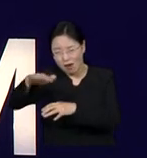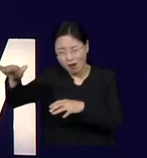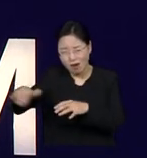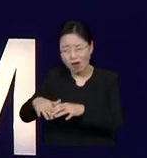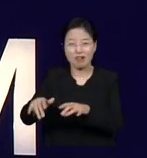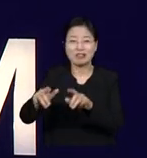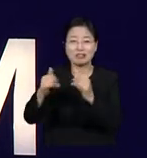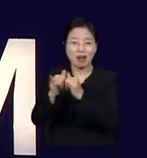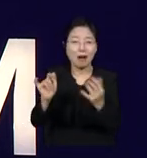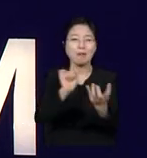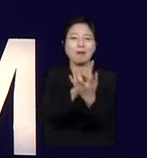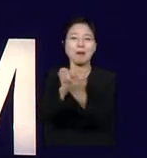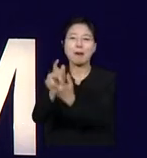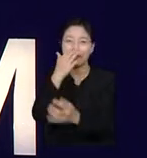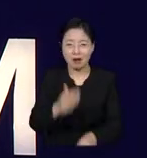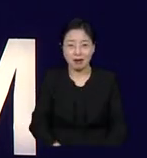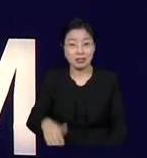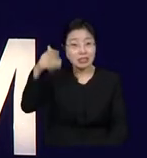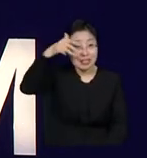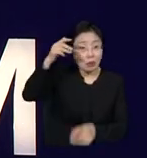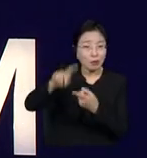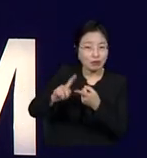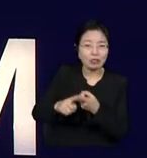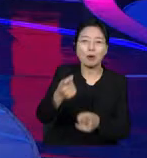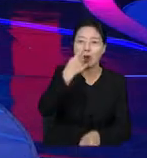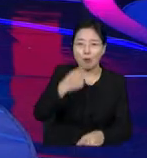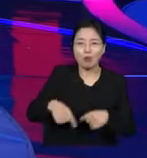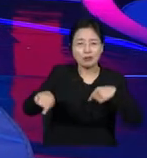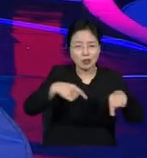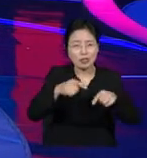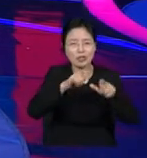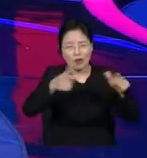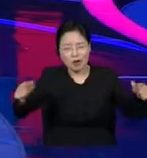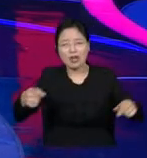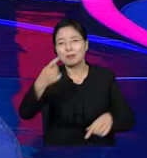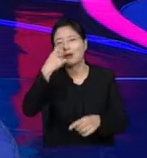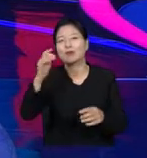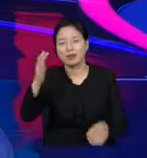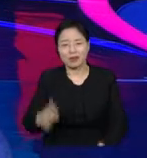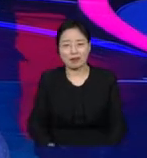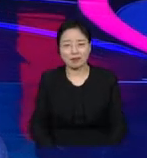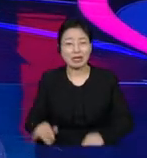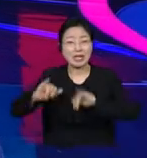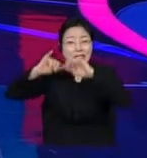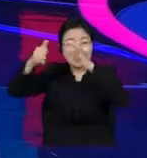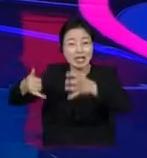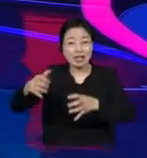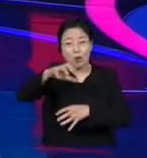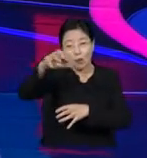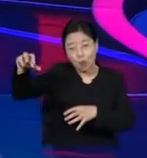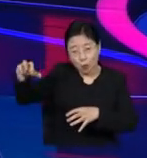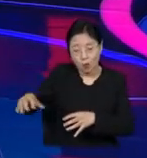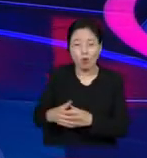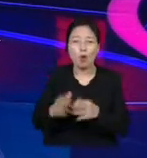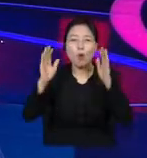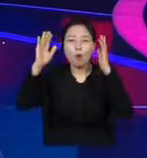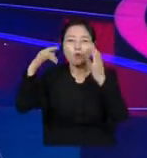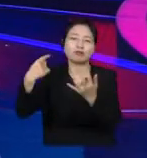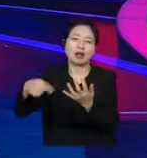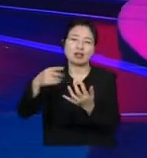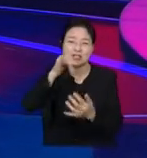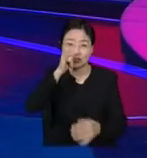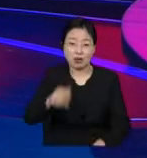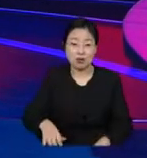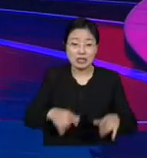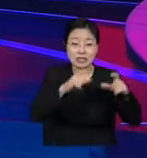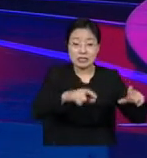educational institutions around the world. We create them in public spaces such as community libraries and festivals, universities, but